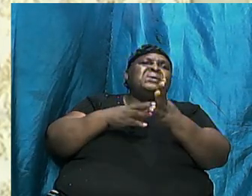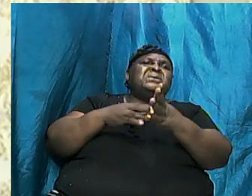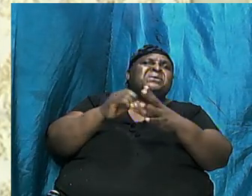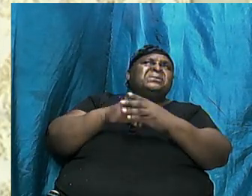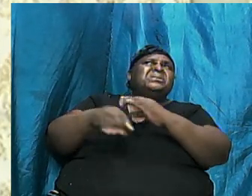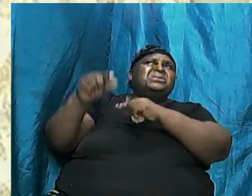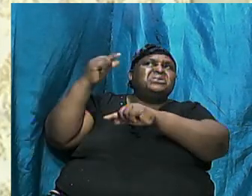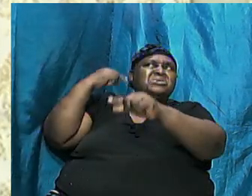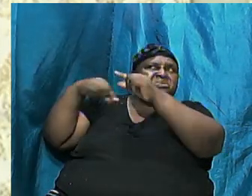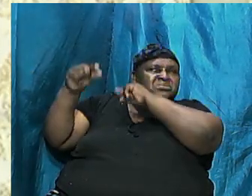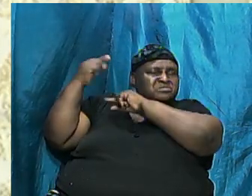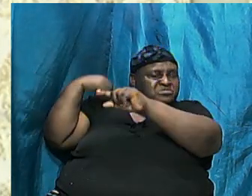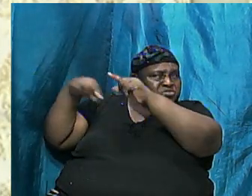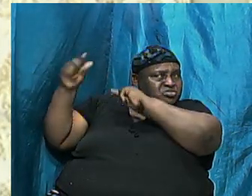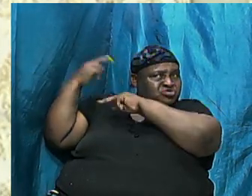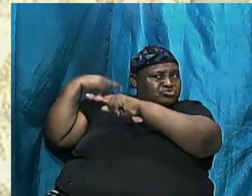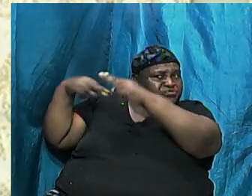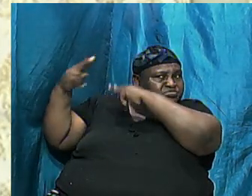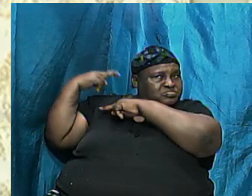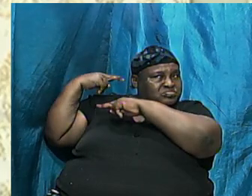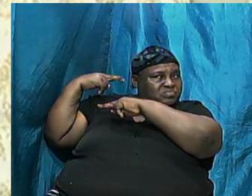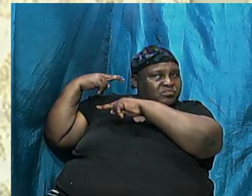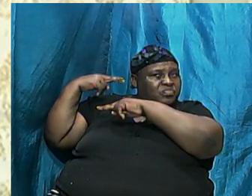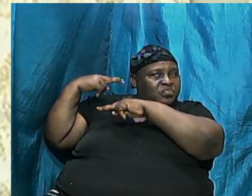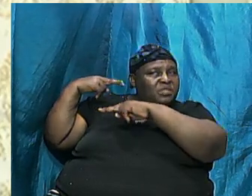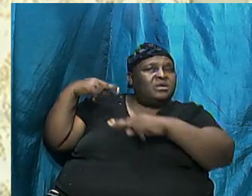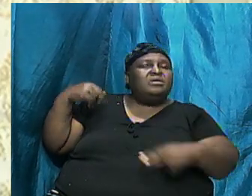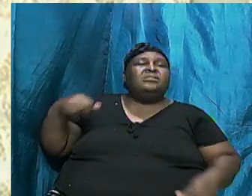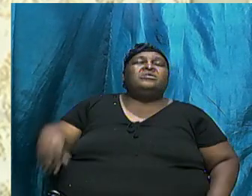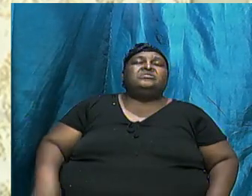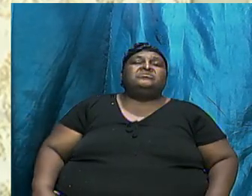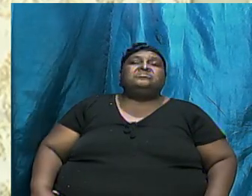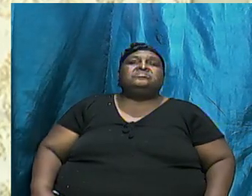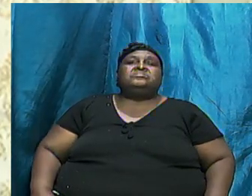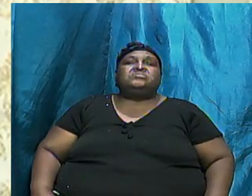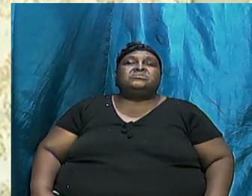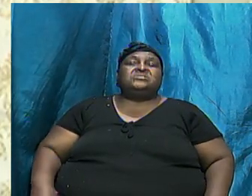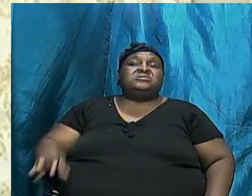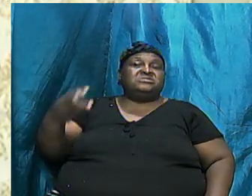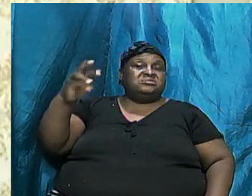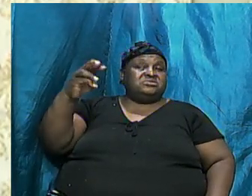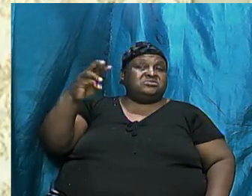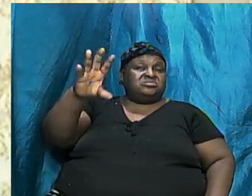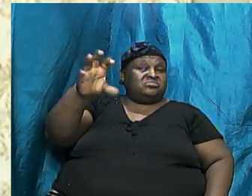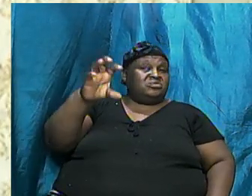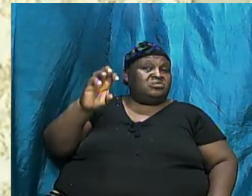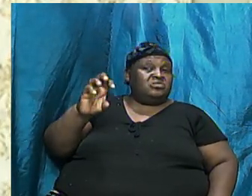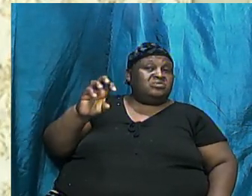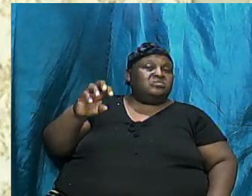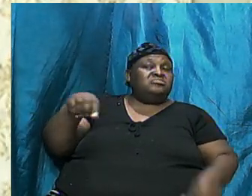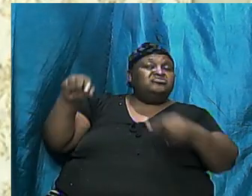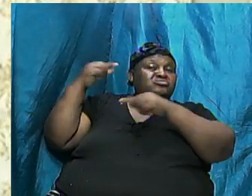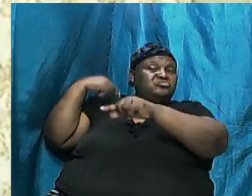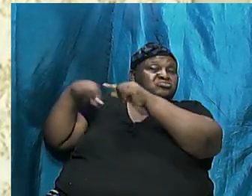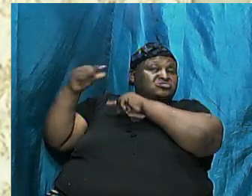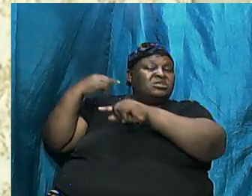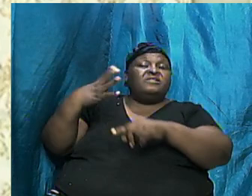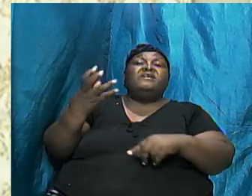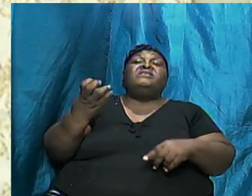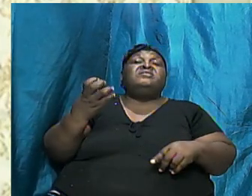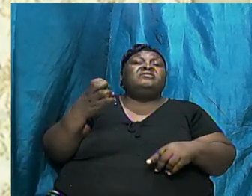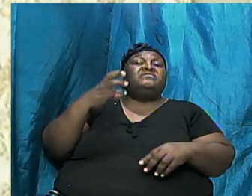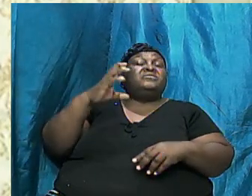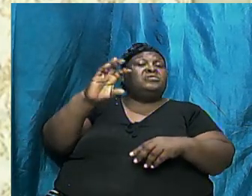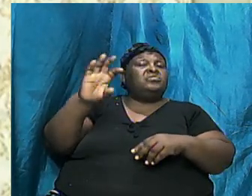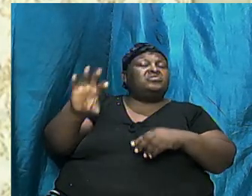Talking About History In Recent History I'm Talking About The 1600s The 1500s